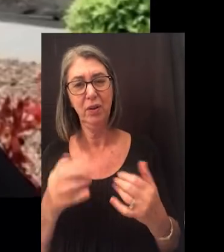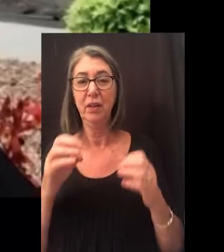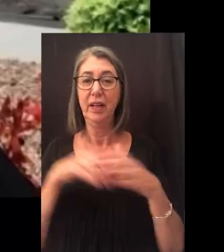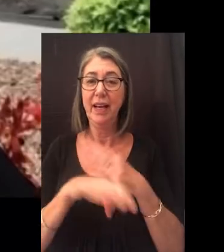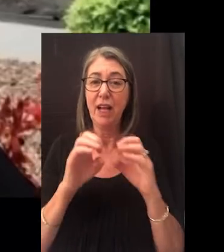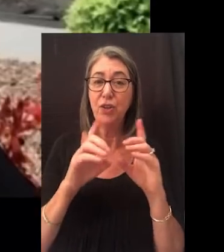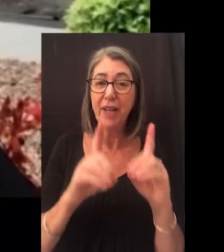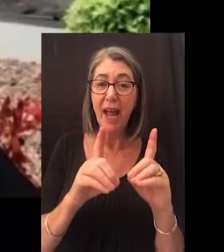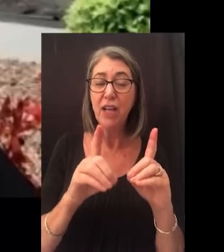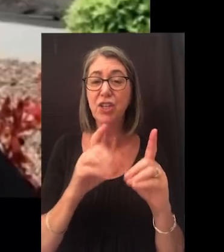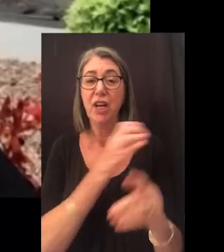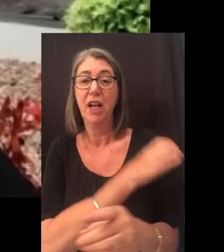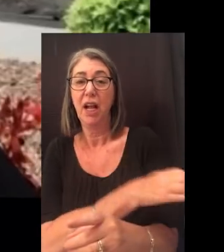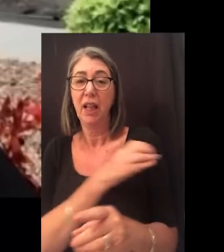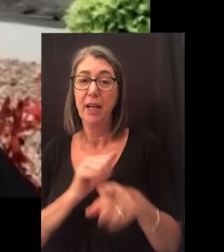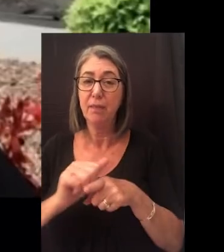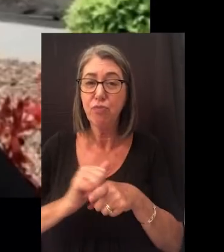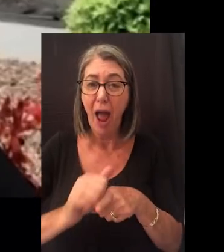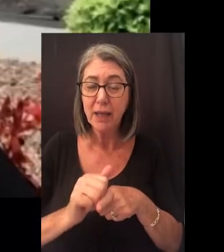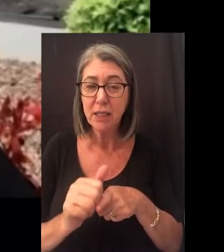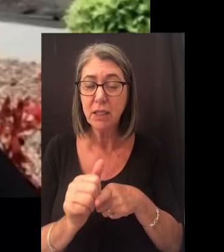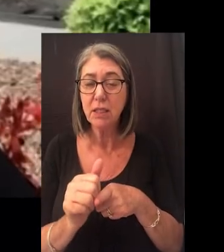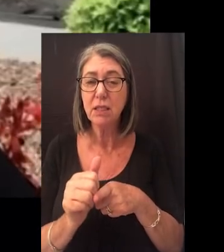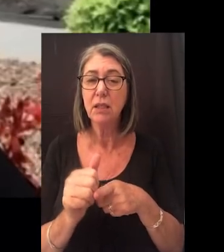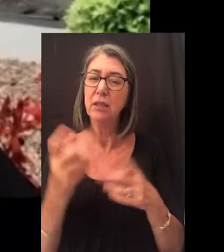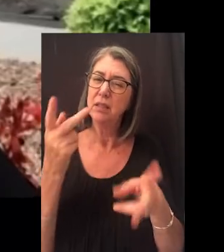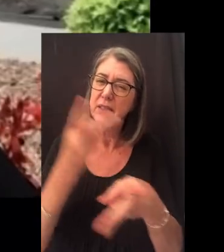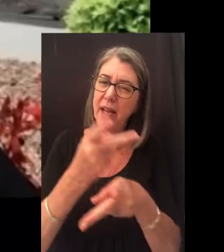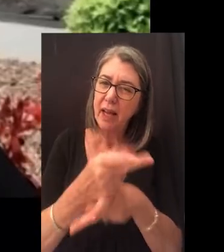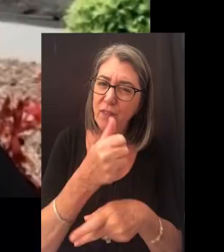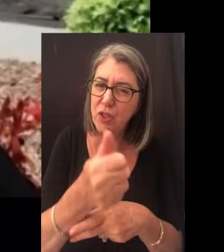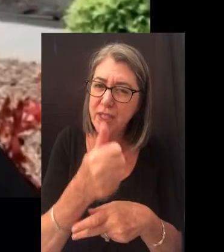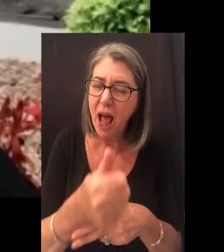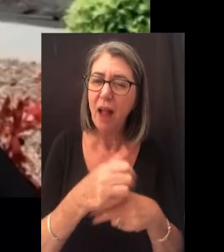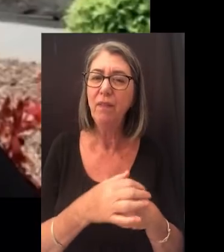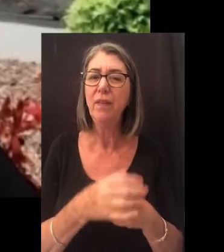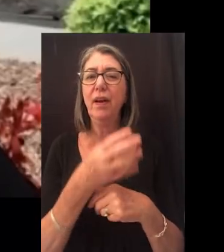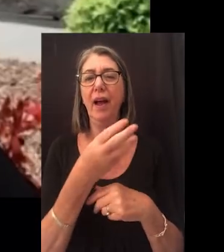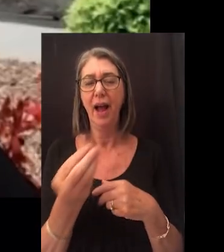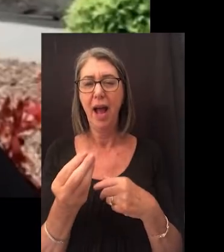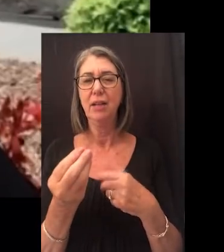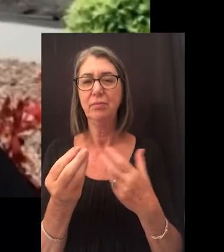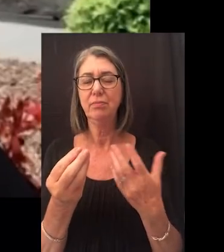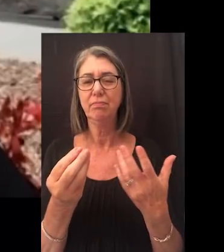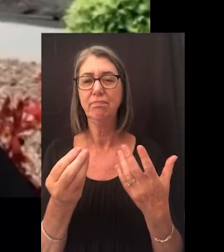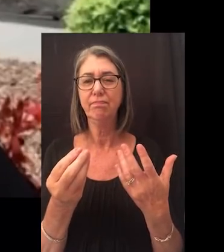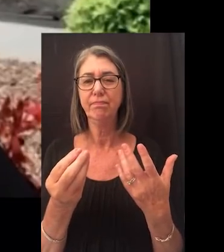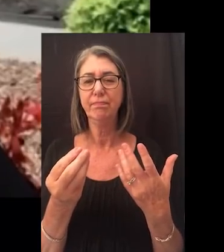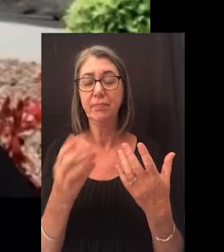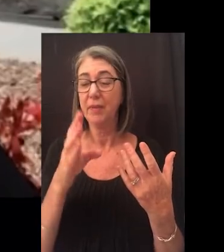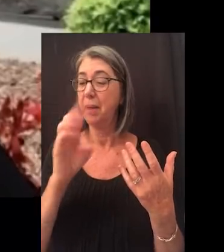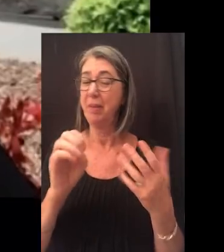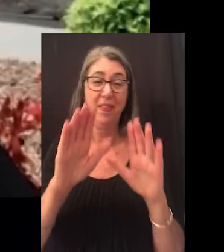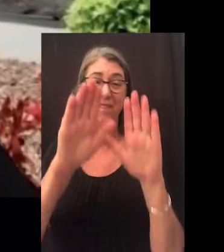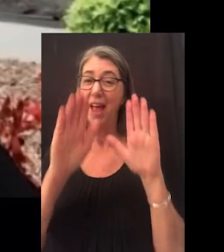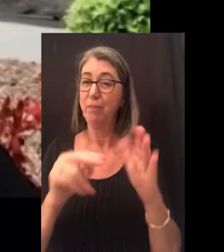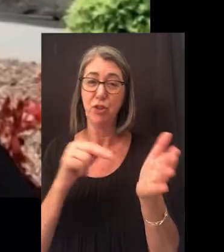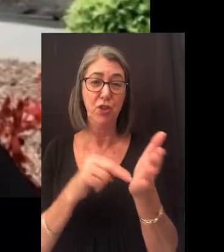colleagues now in education, in clinical practice. Take care of yourselves and